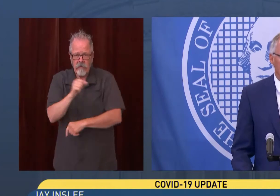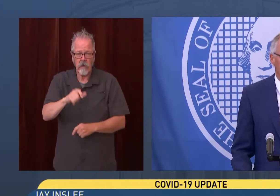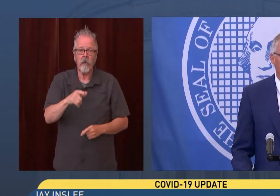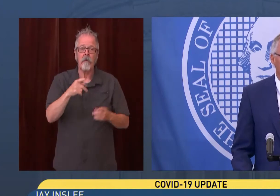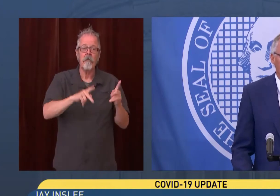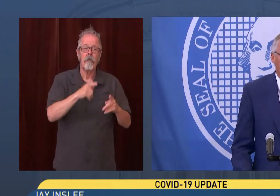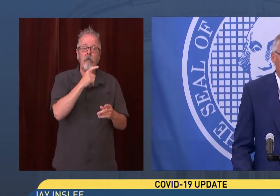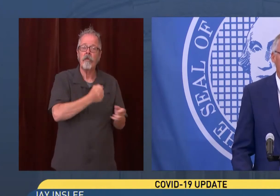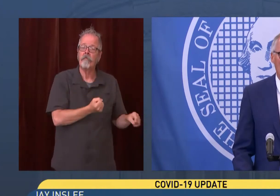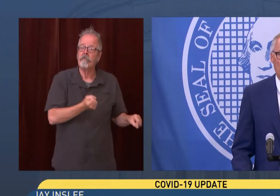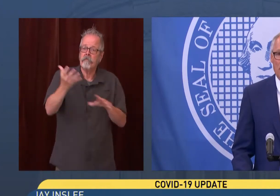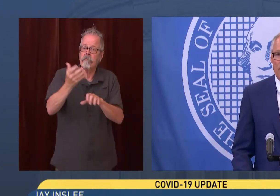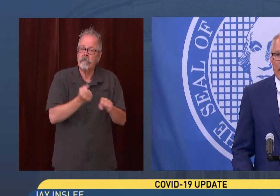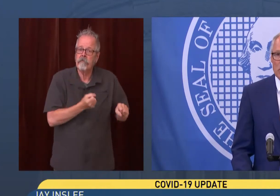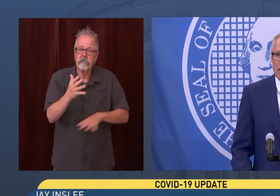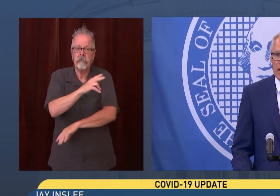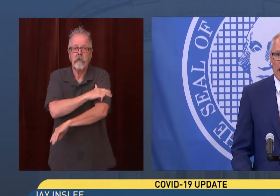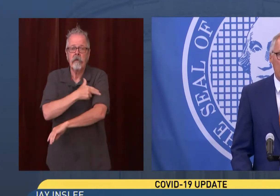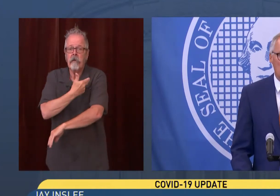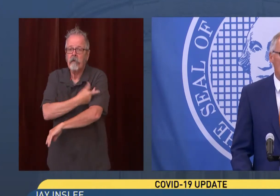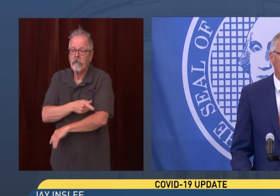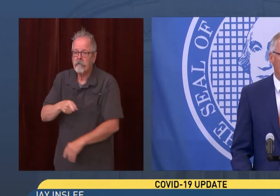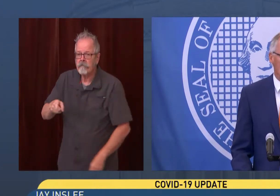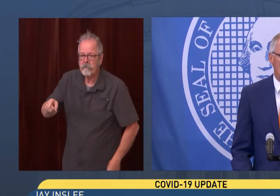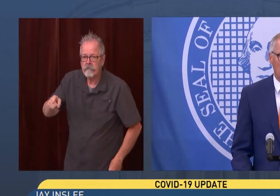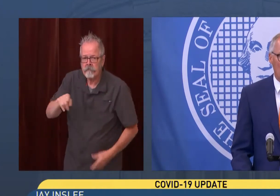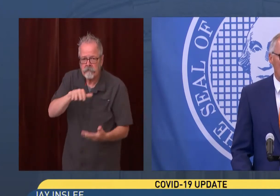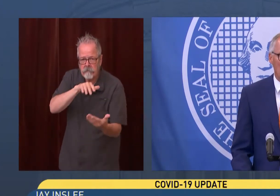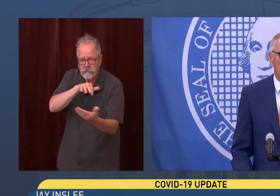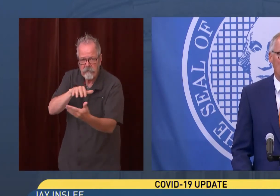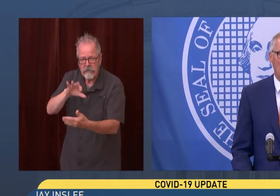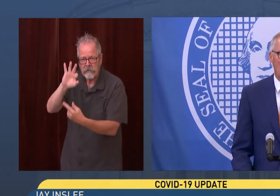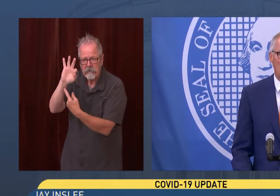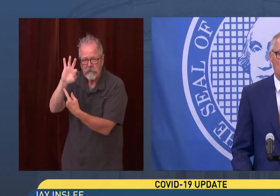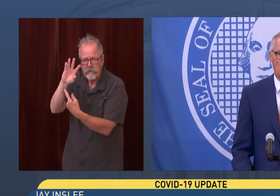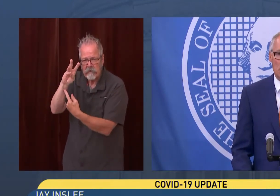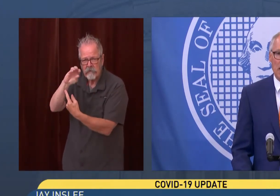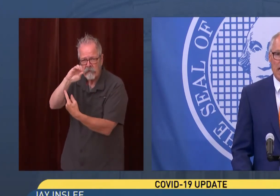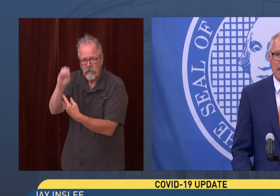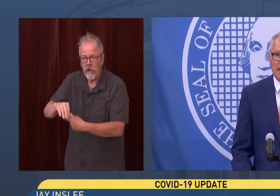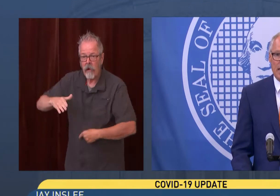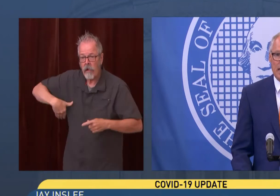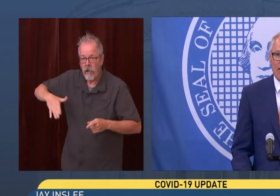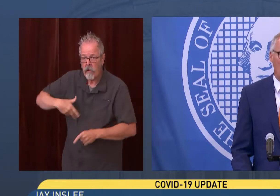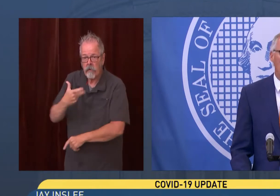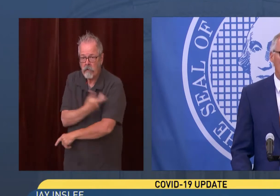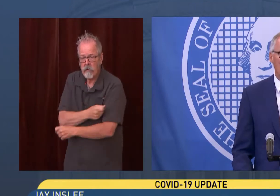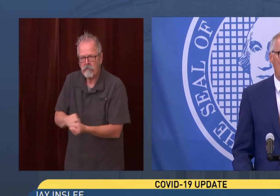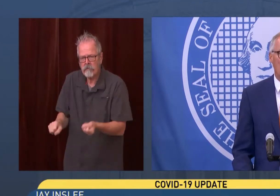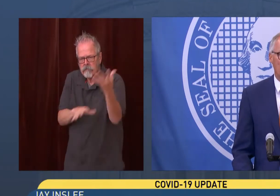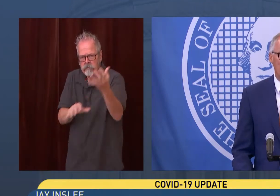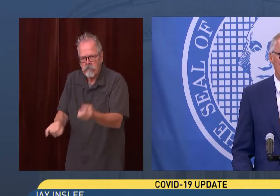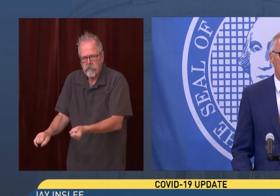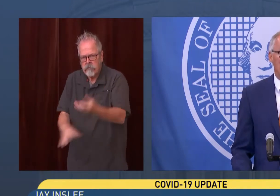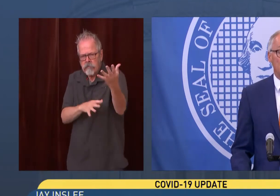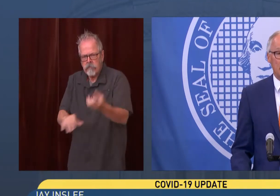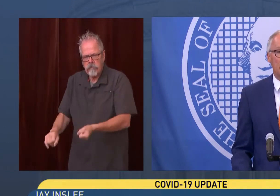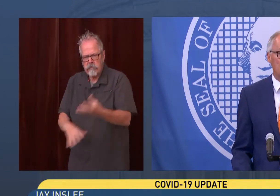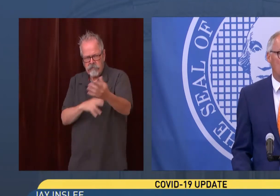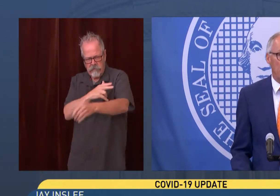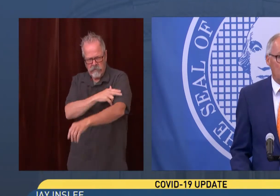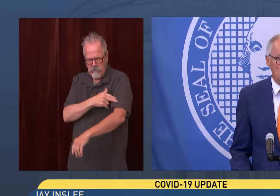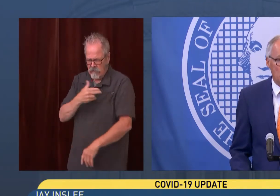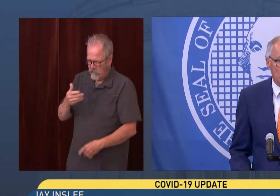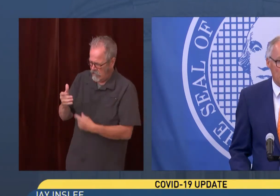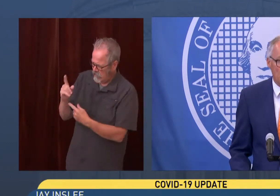have one thing in common. They're unvaccinated. 96% of all the people in our hospitals today have one thing in common. They